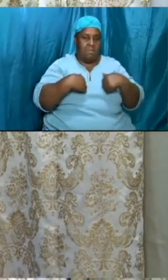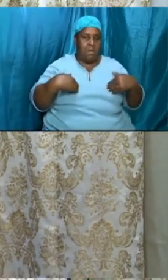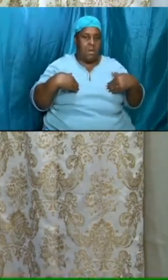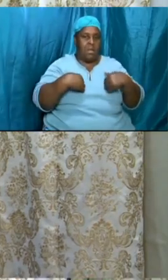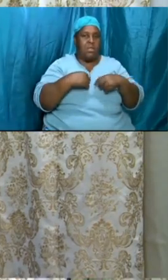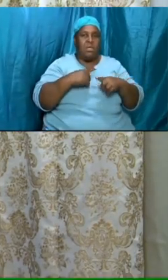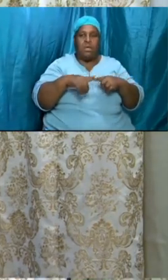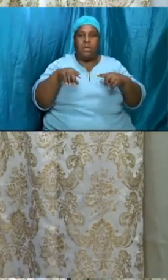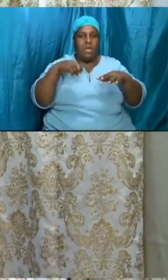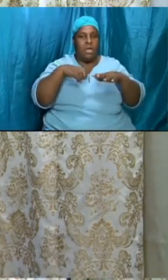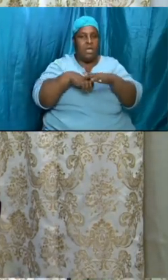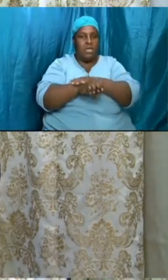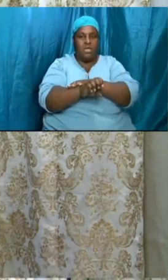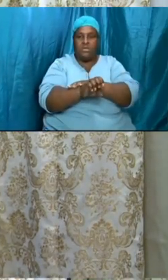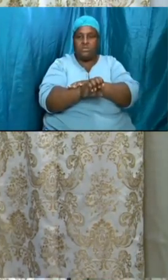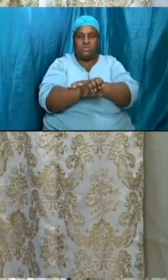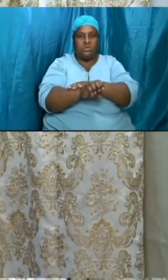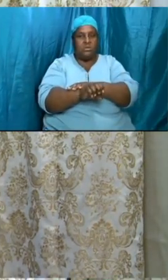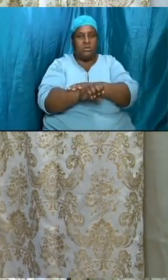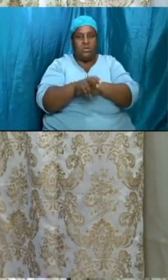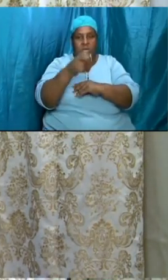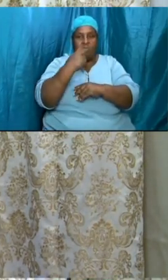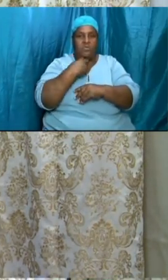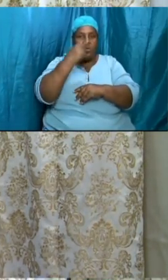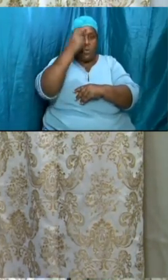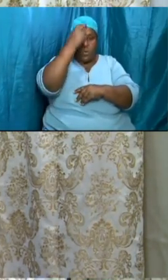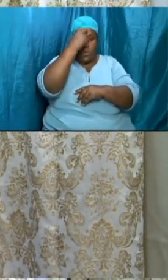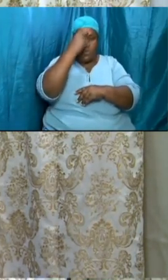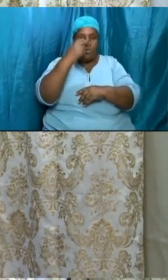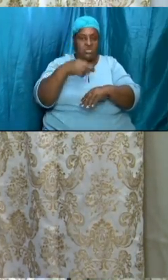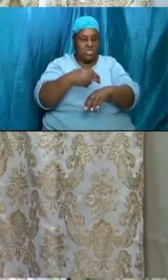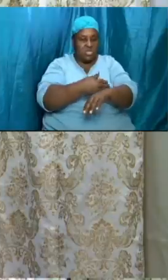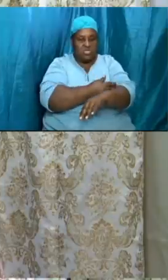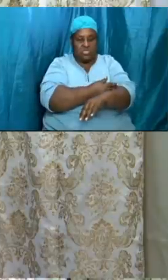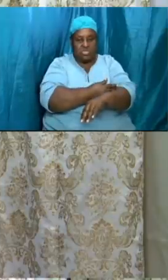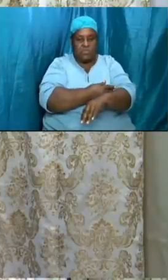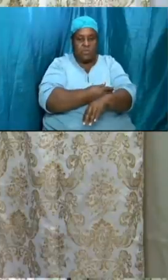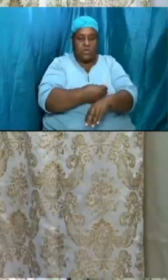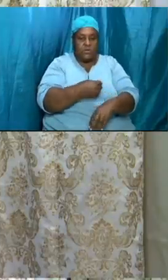the lions and the sheep cannot enter through to eat down